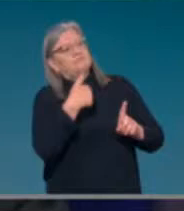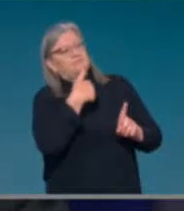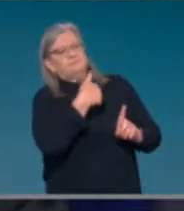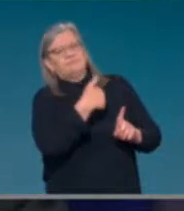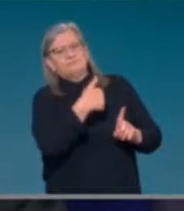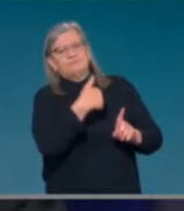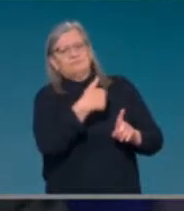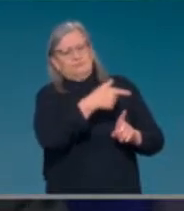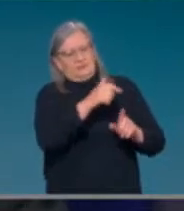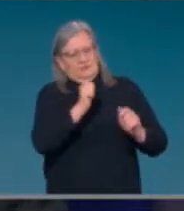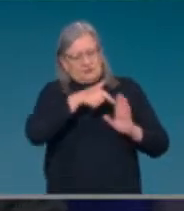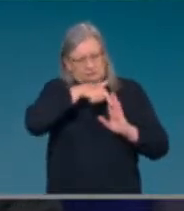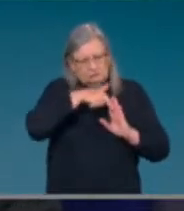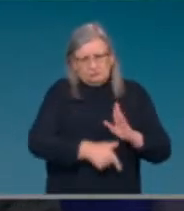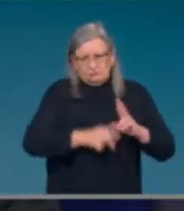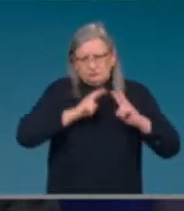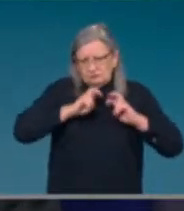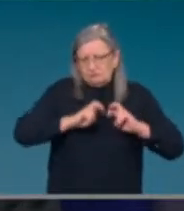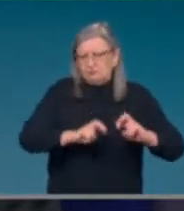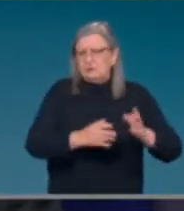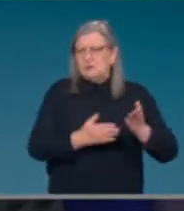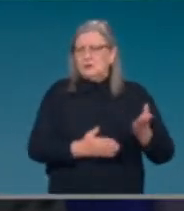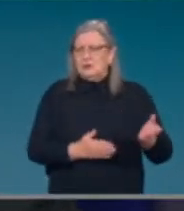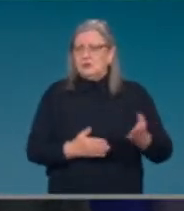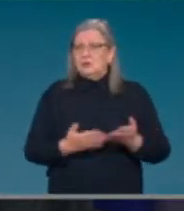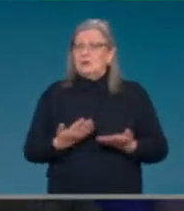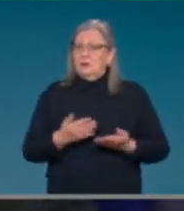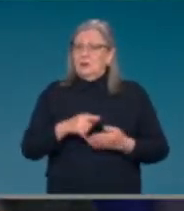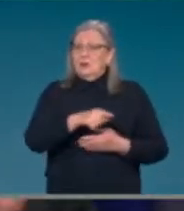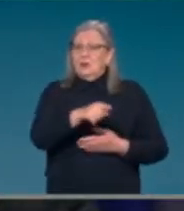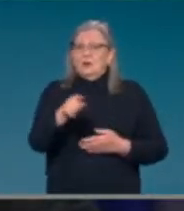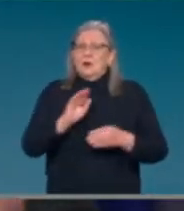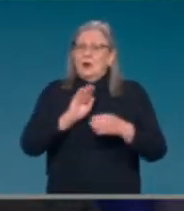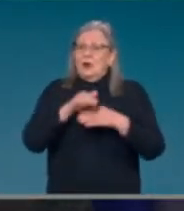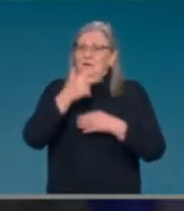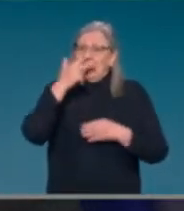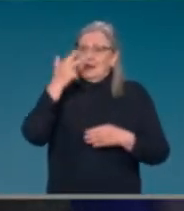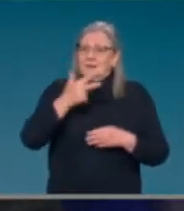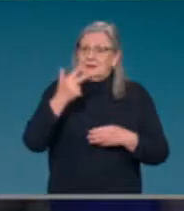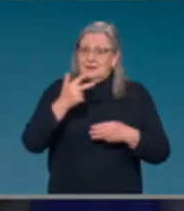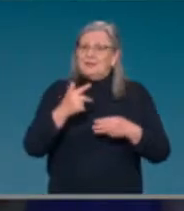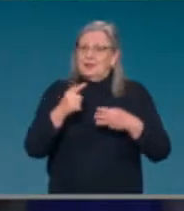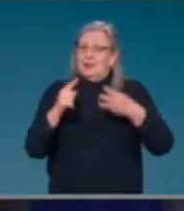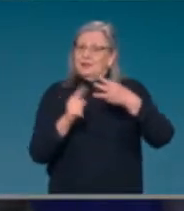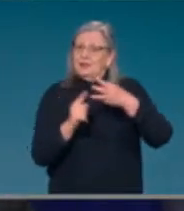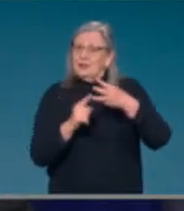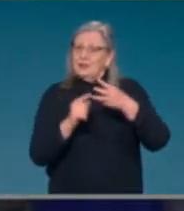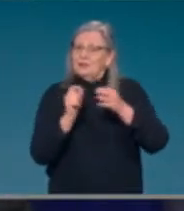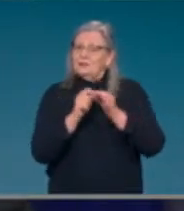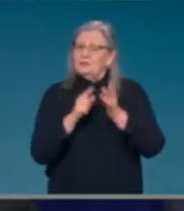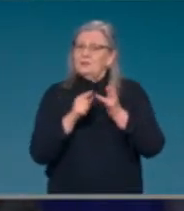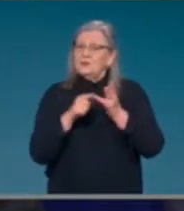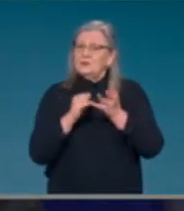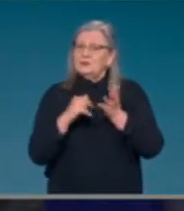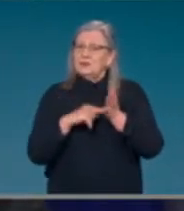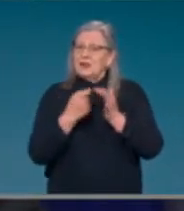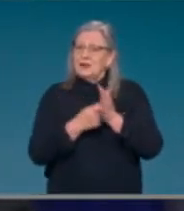And that means that anyone over 18 can receive a booster dose. And again, anyone will be subject to ATAGI advice, but